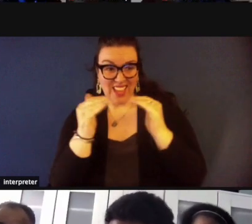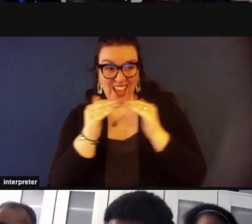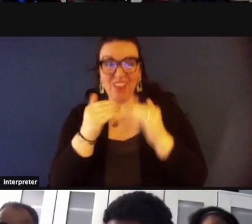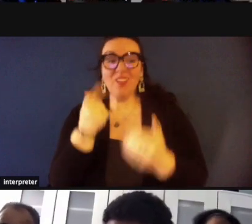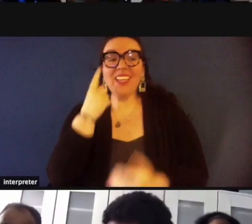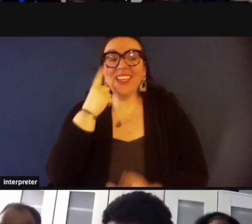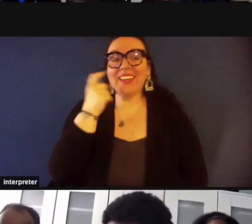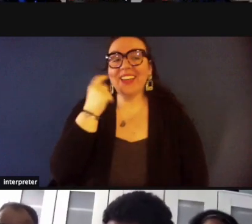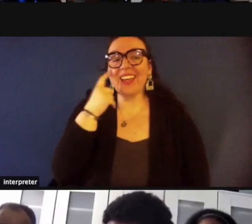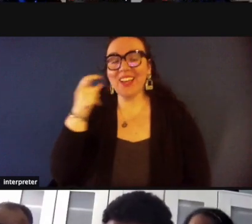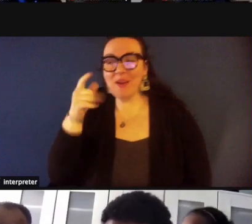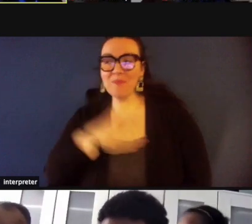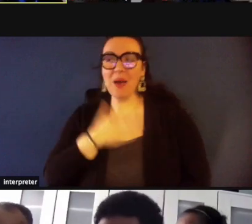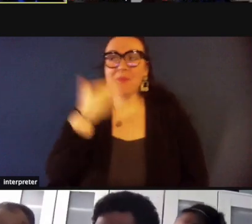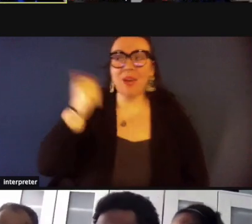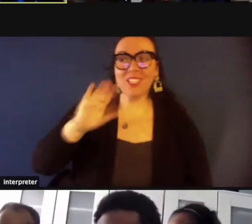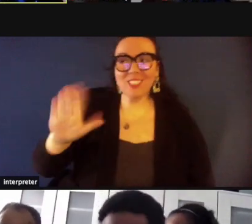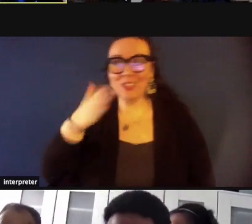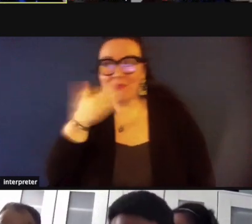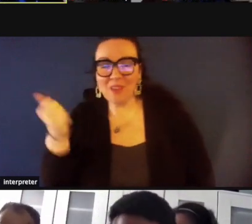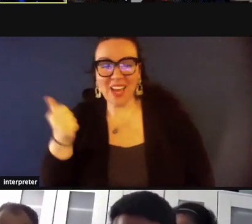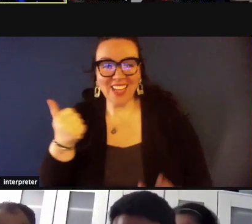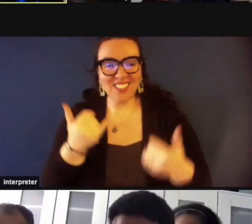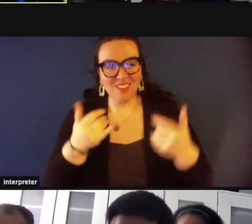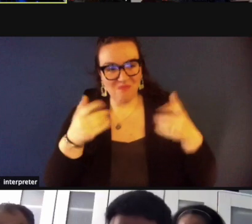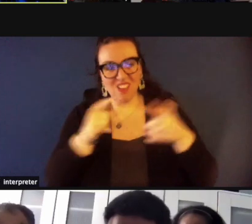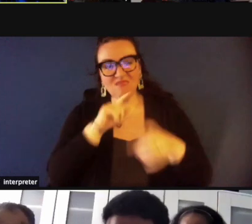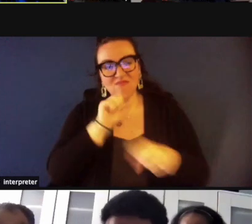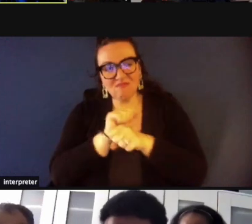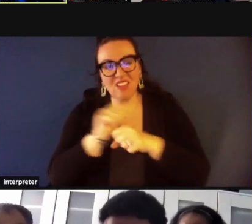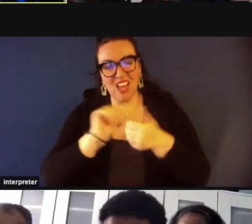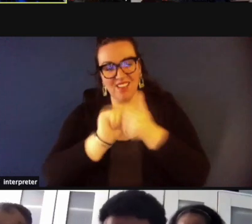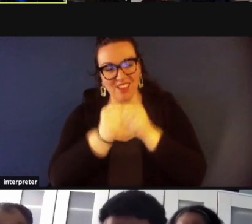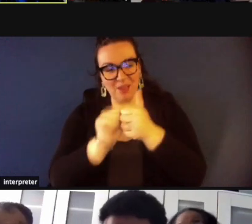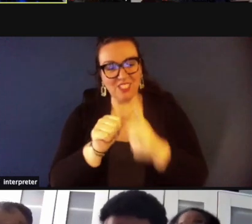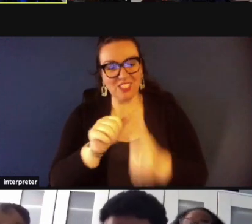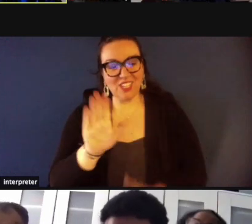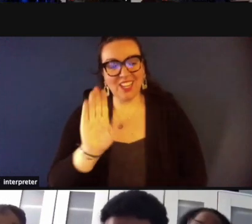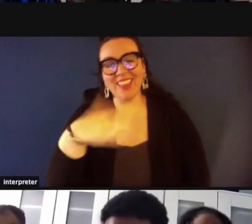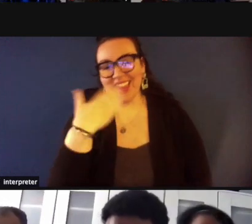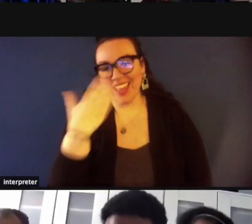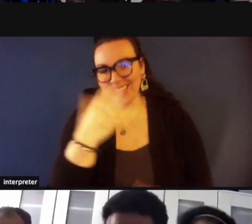but thanks a lot for your kind words